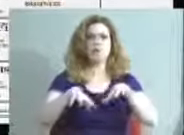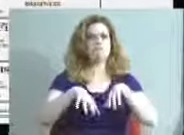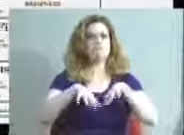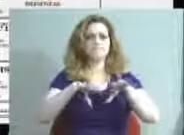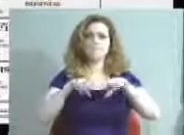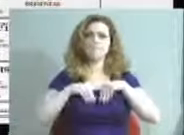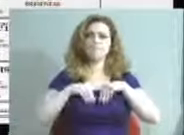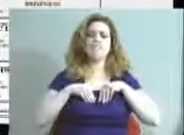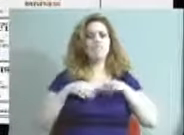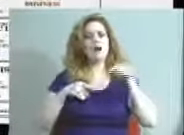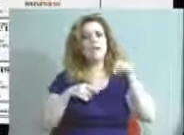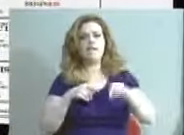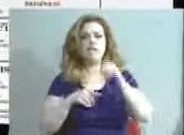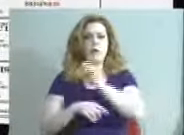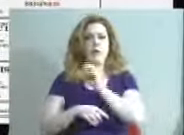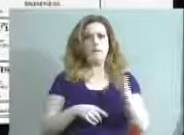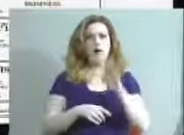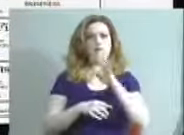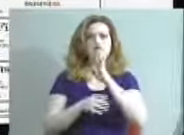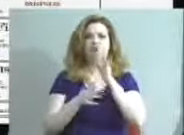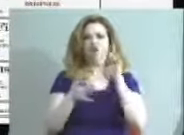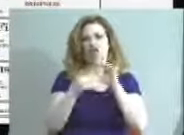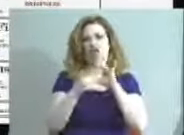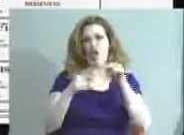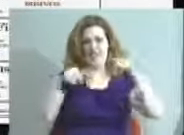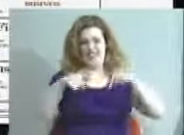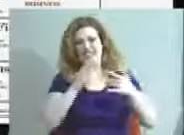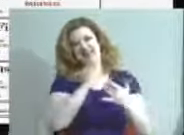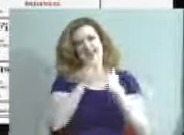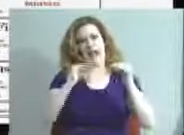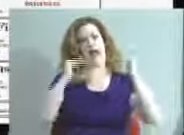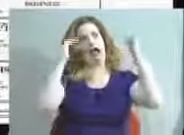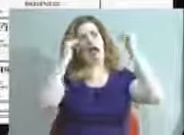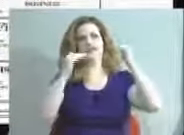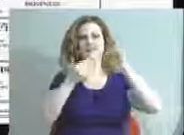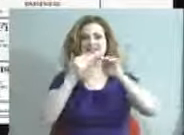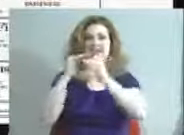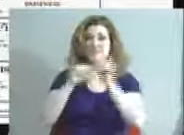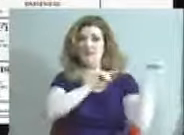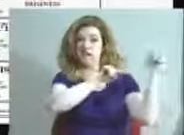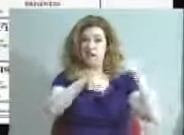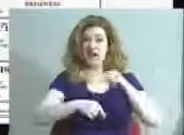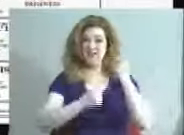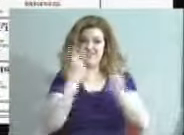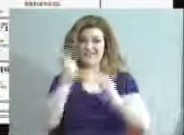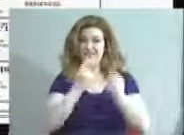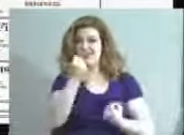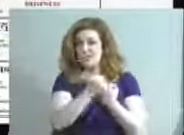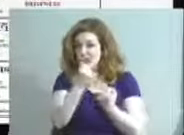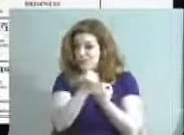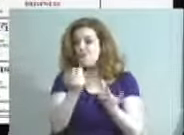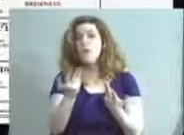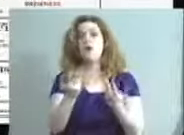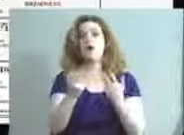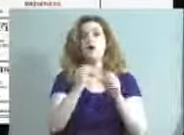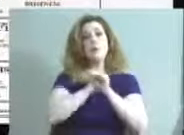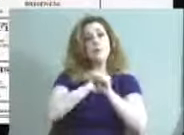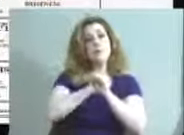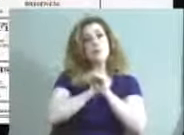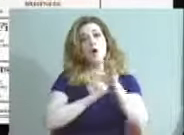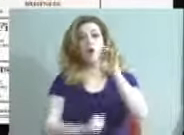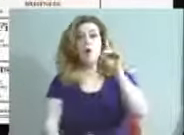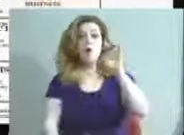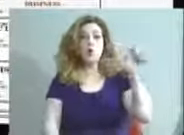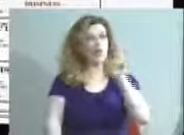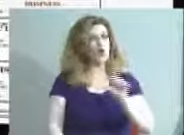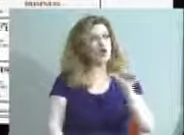identified us as a tech-hire city when he visited here last year to support and promote our Code Louisville.